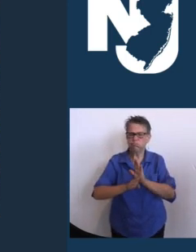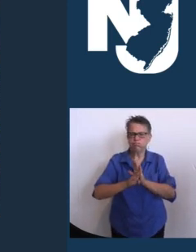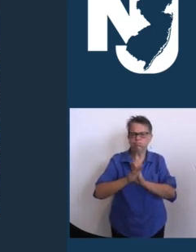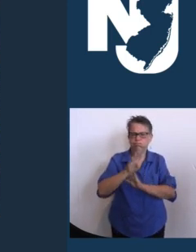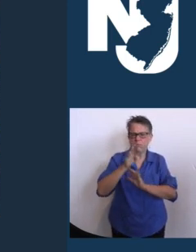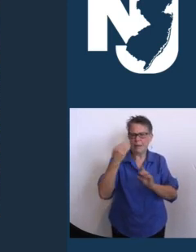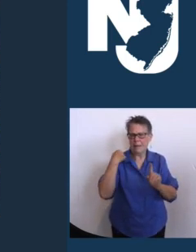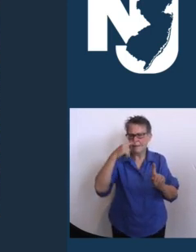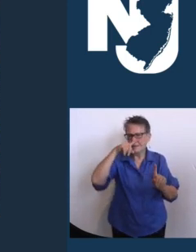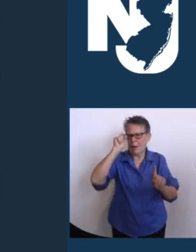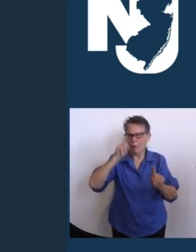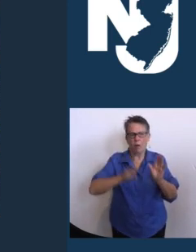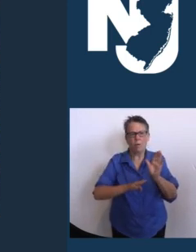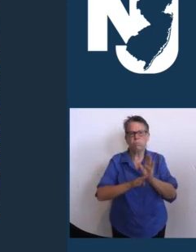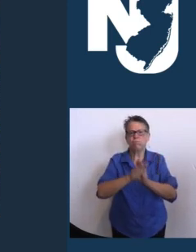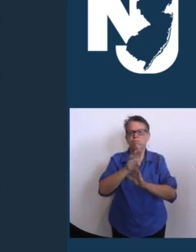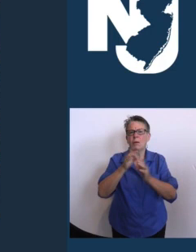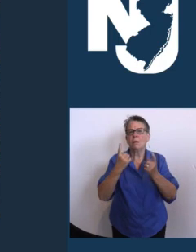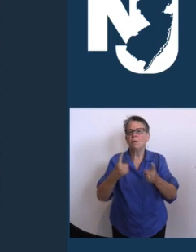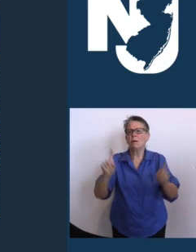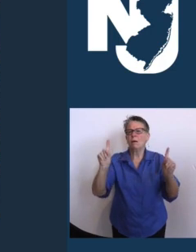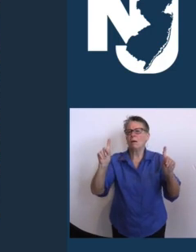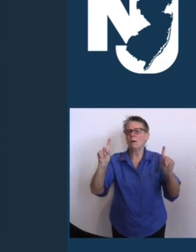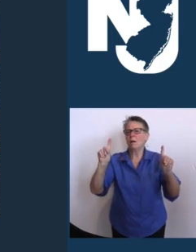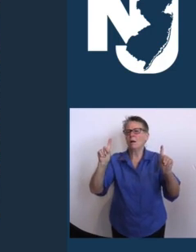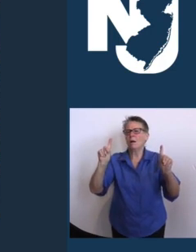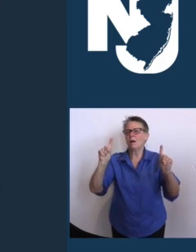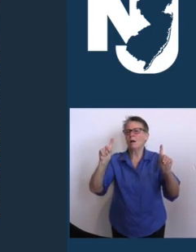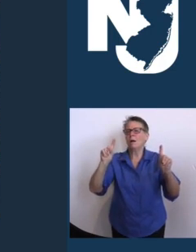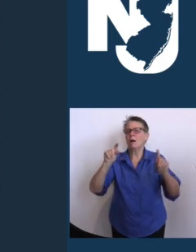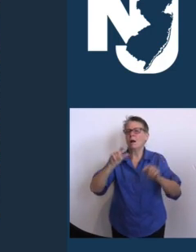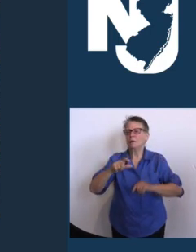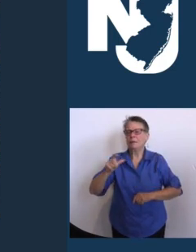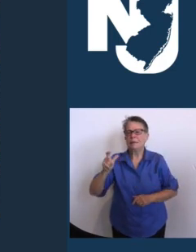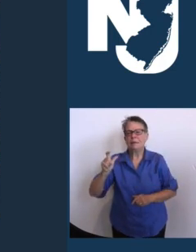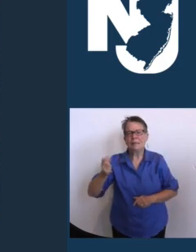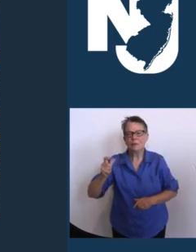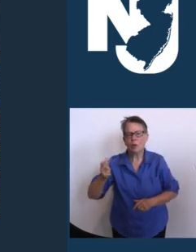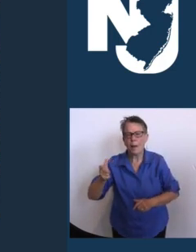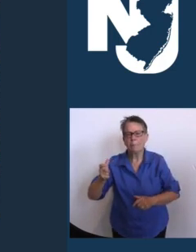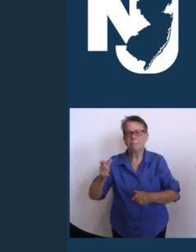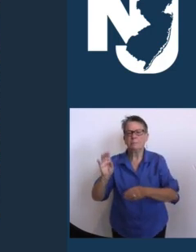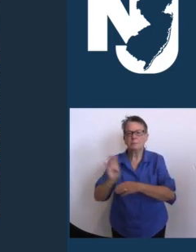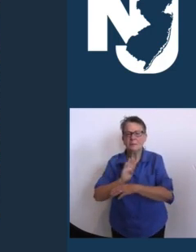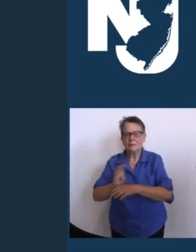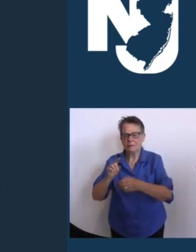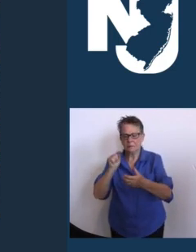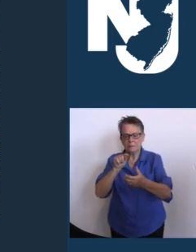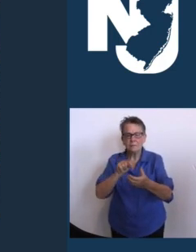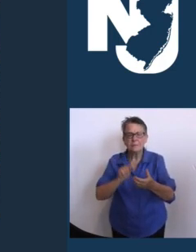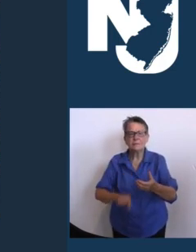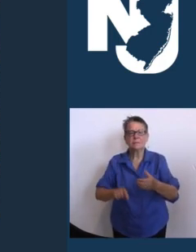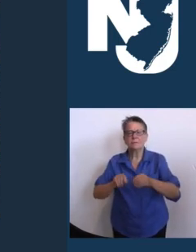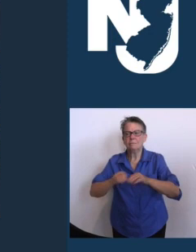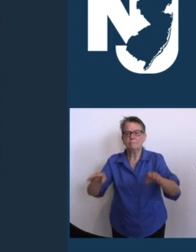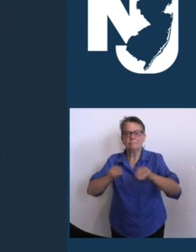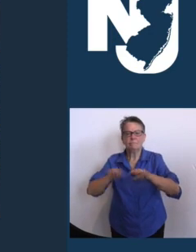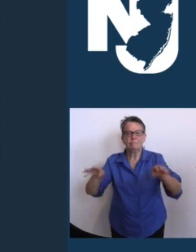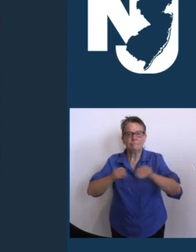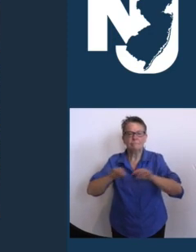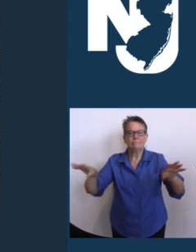Instagram at JamaicanMeCrazyNJ and on Facebook at JamaicanMeCrazyMarkate.